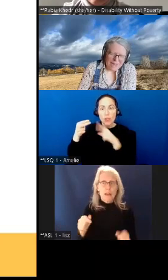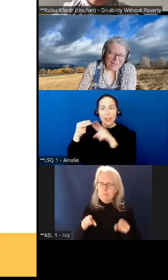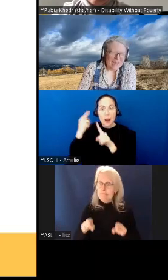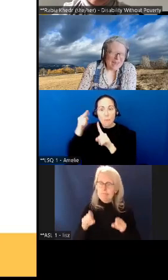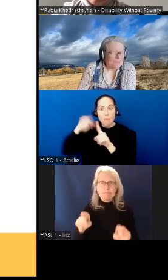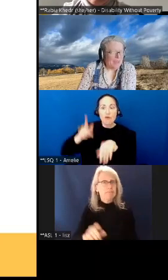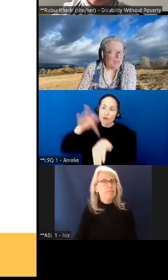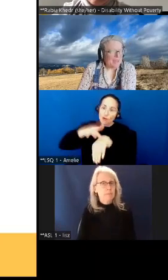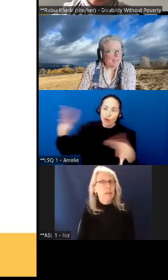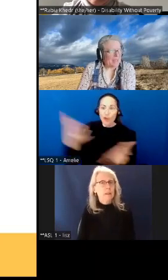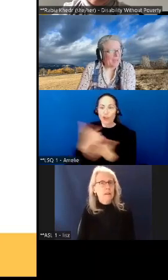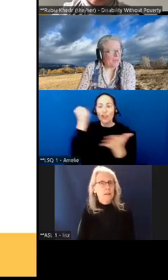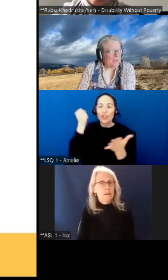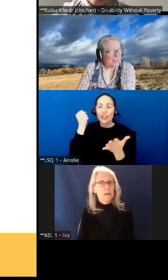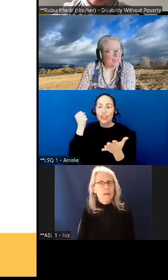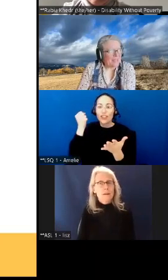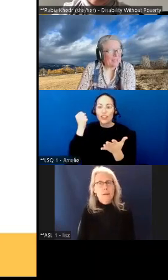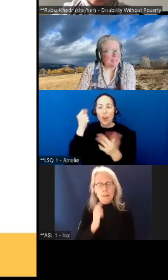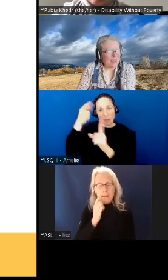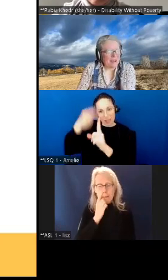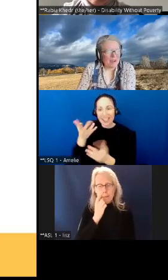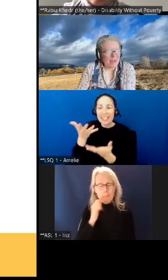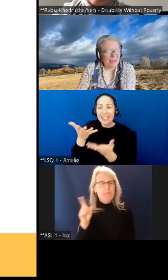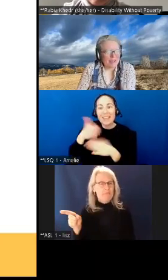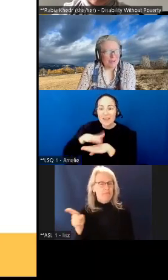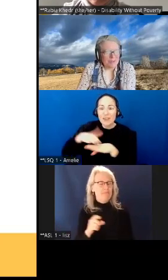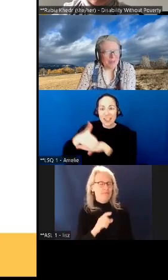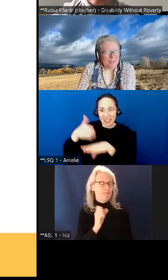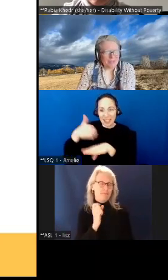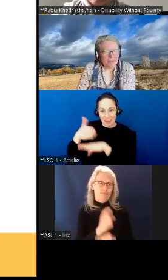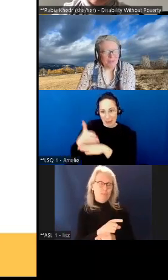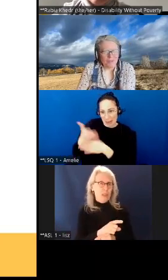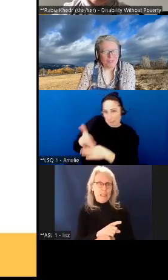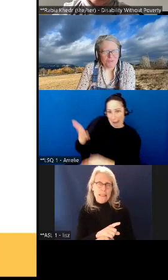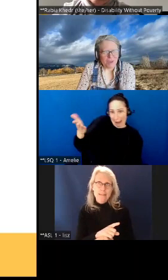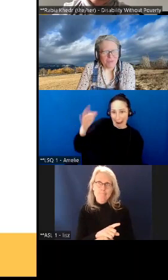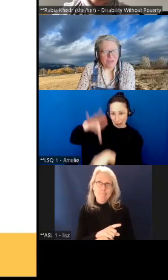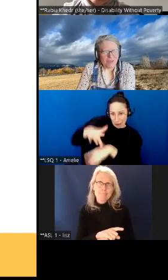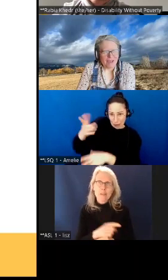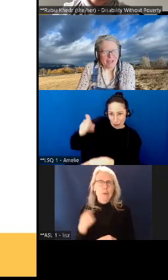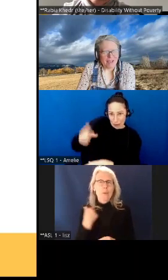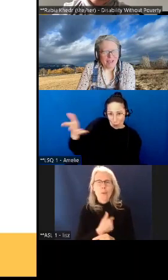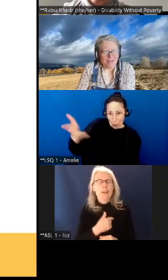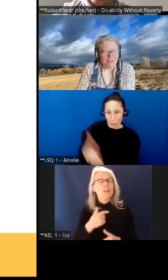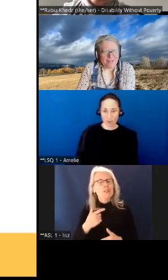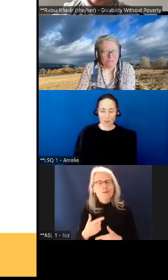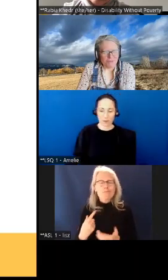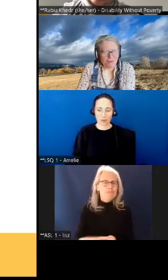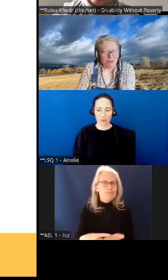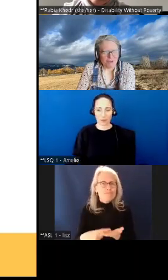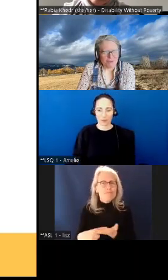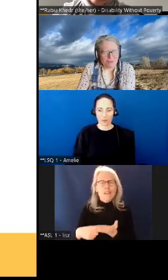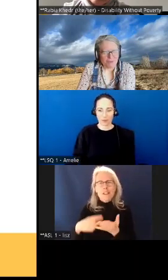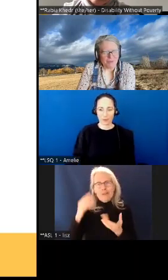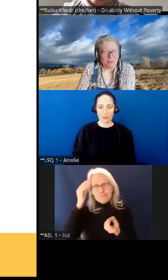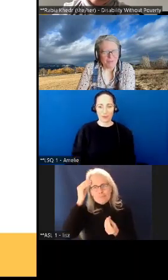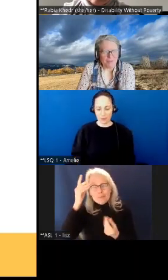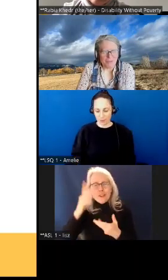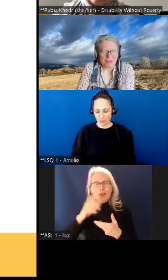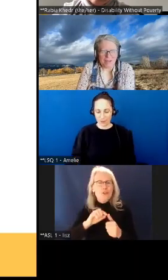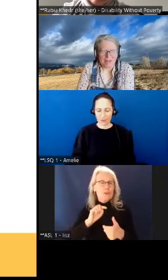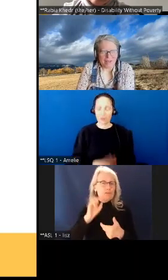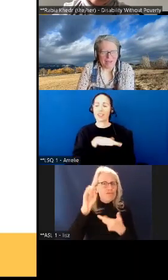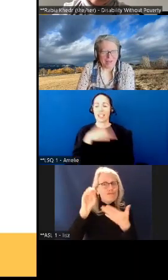yeah i you know it's it's it's a hard but as we do this rabia i i it's a roller coaster